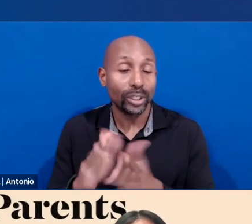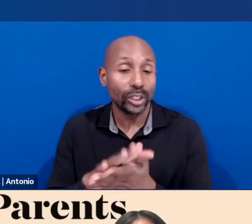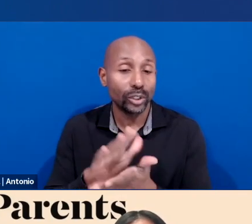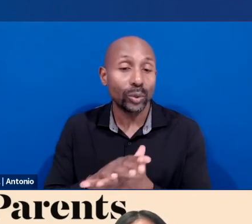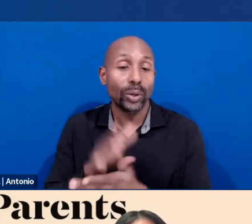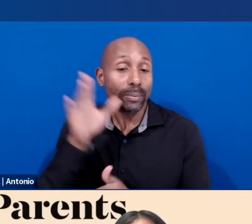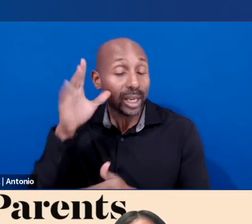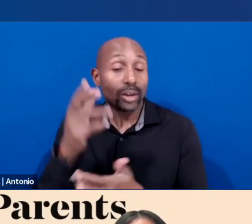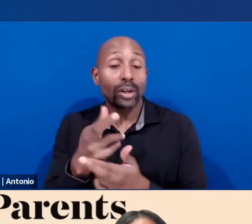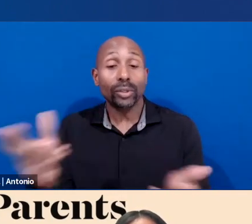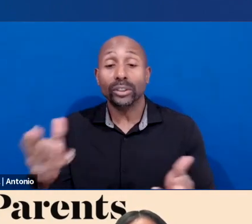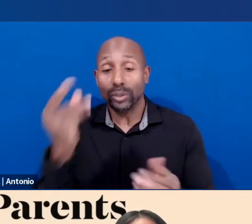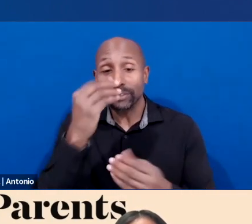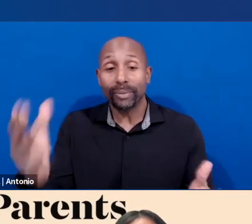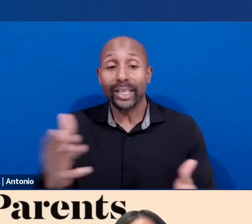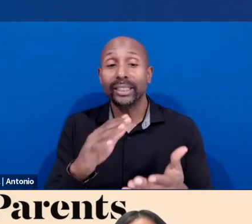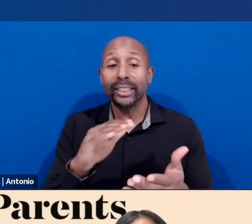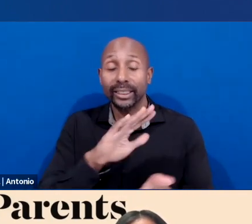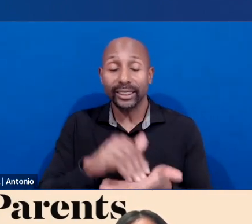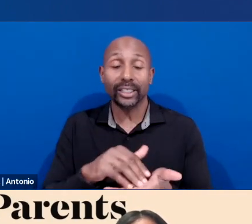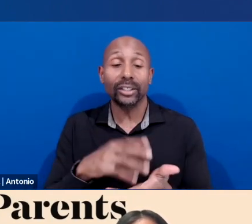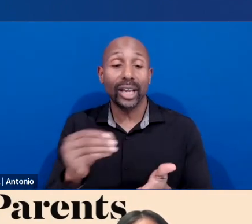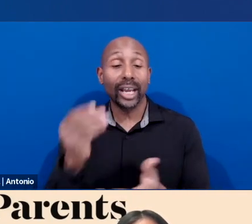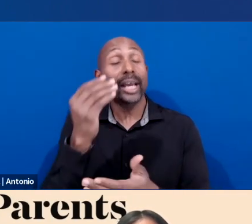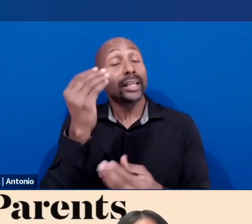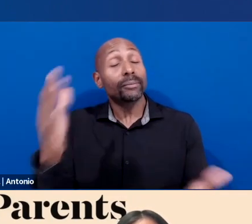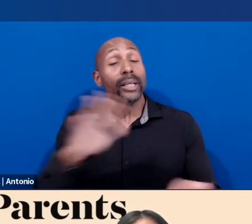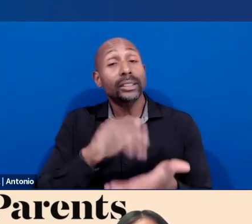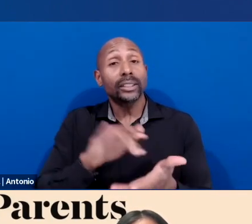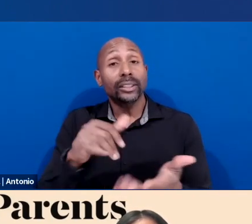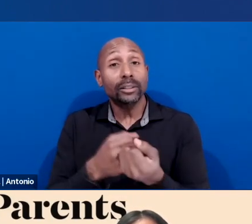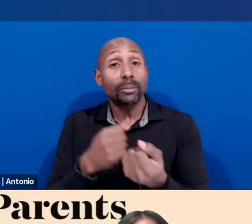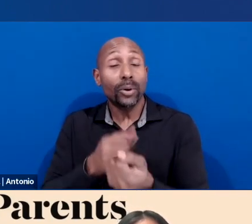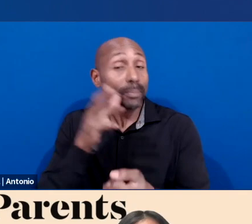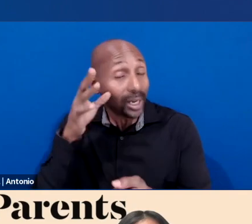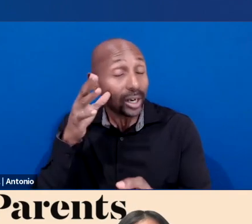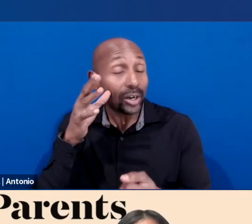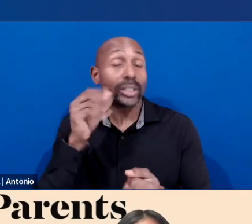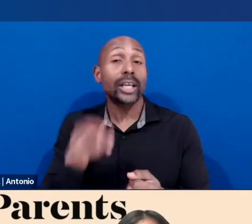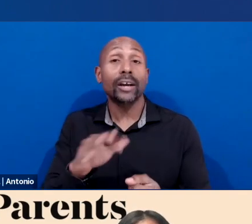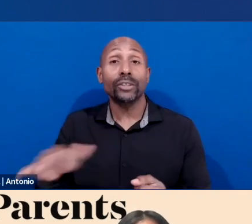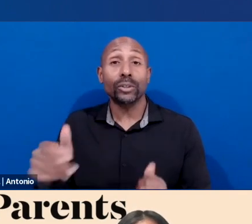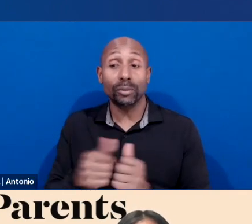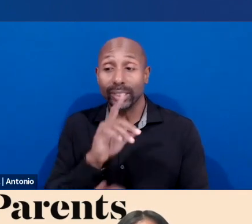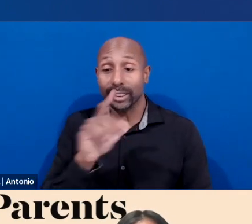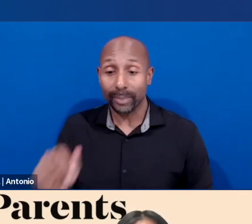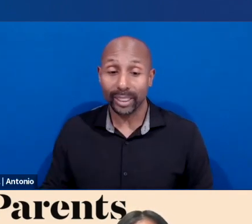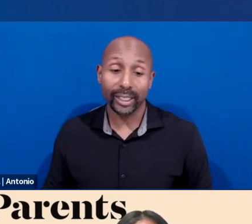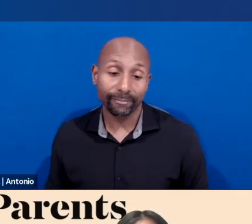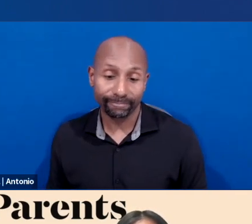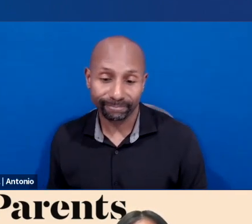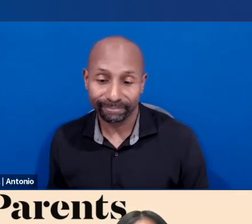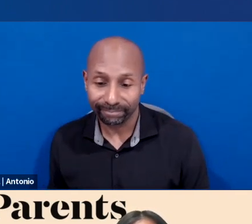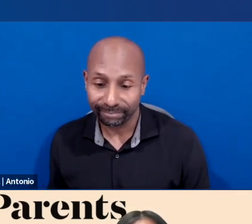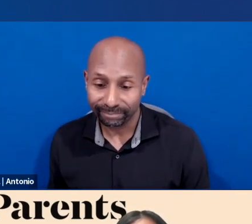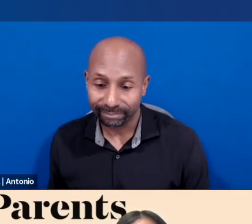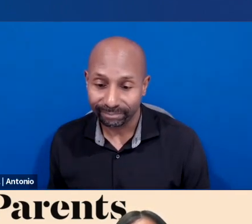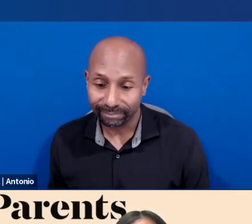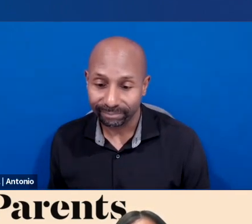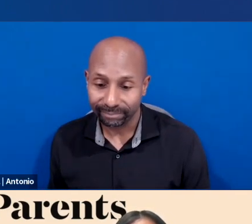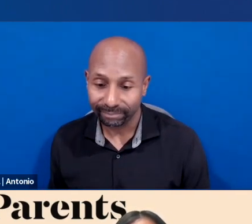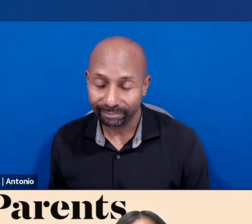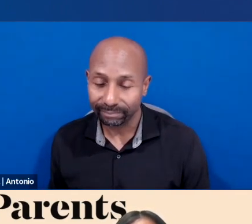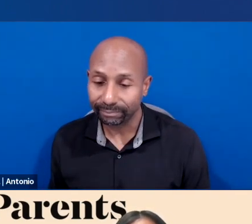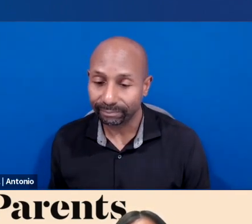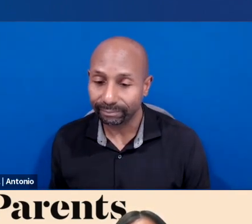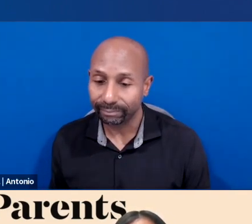support parents of children with disabilities. But one of the things that we heard, we heard this from state, local, and